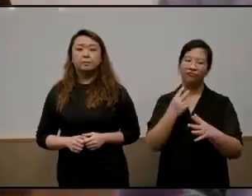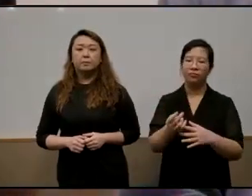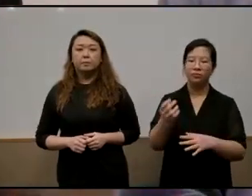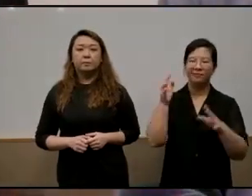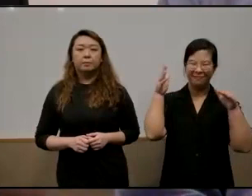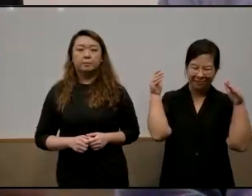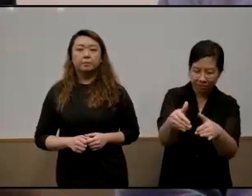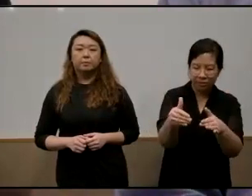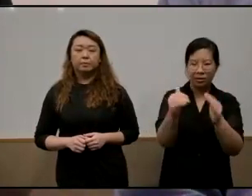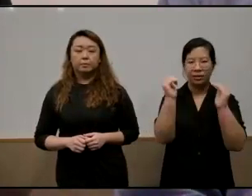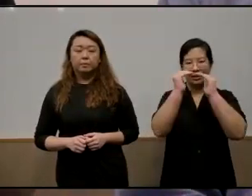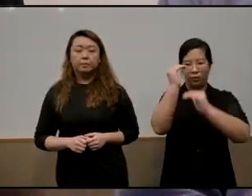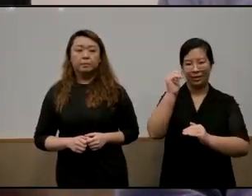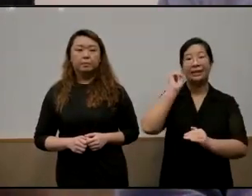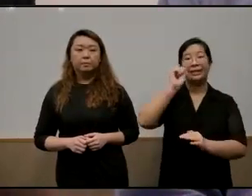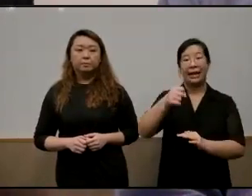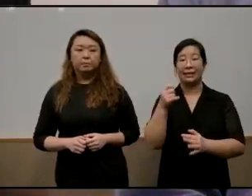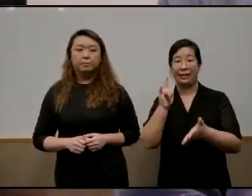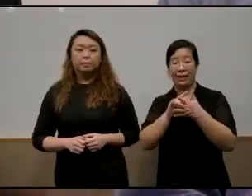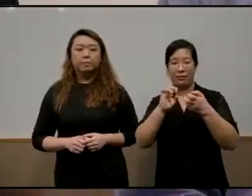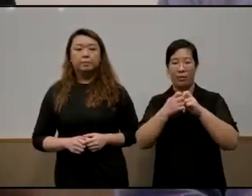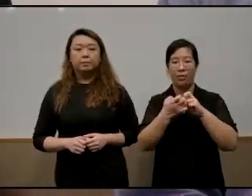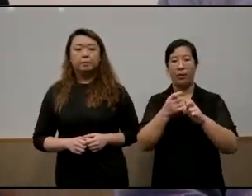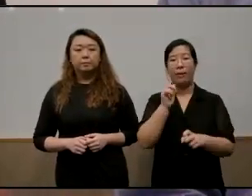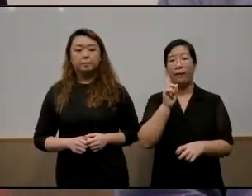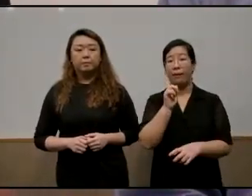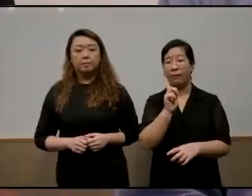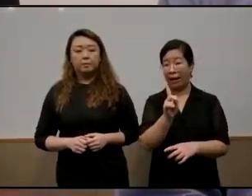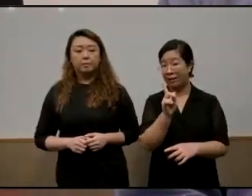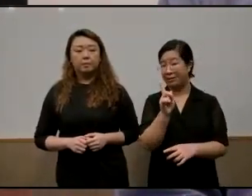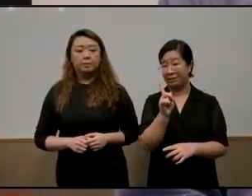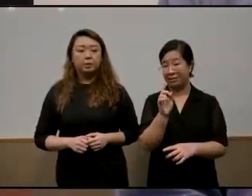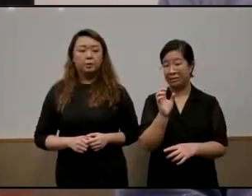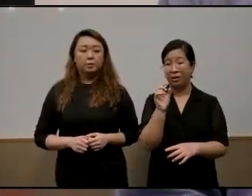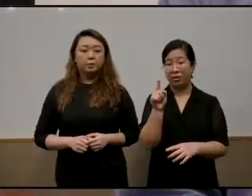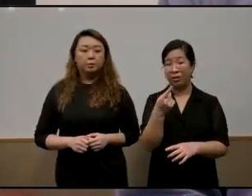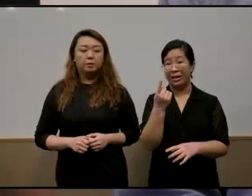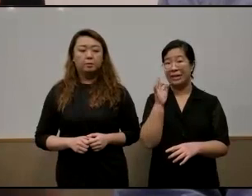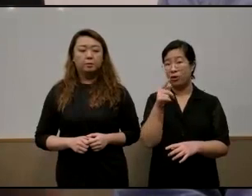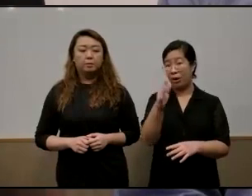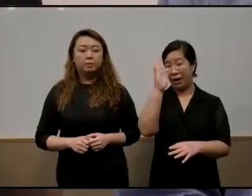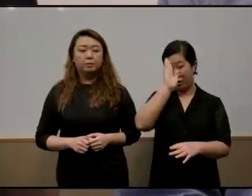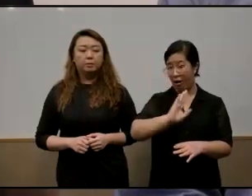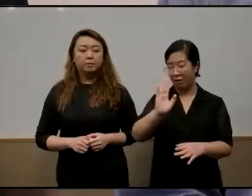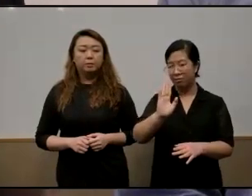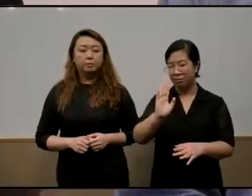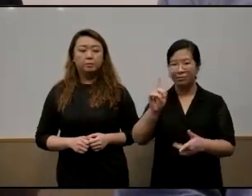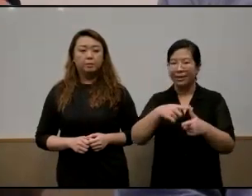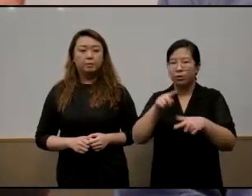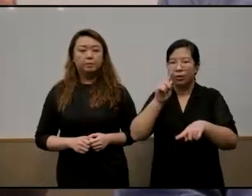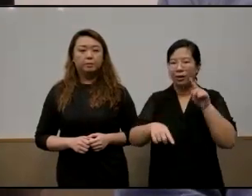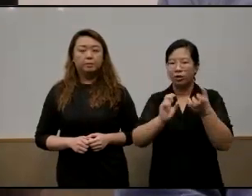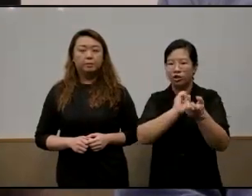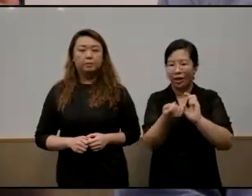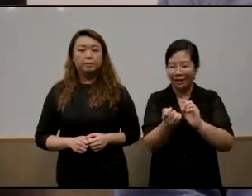it is a problem i think but unless you're god you know it's very hard for you to change inequality a lot we